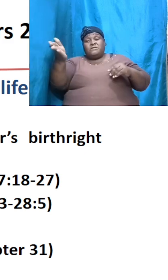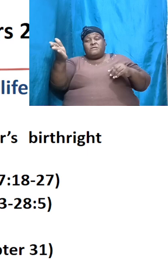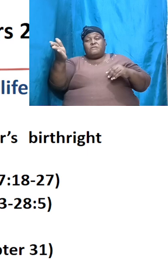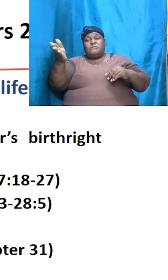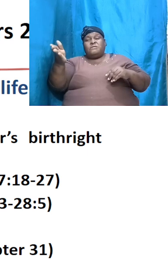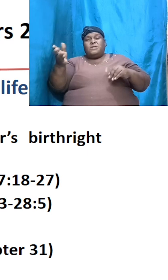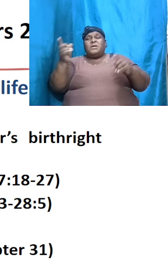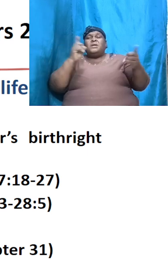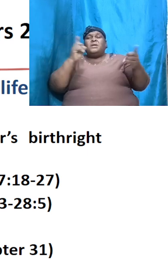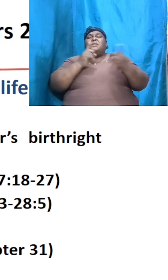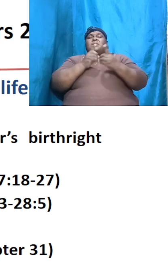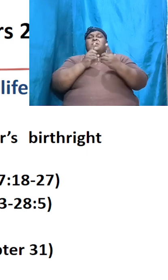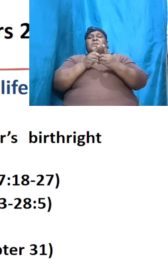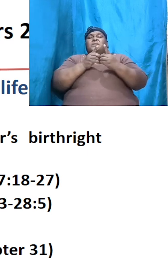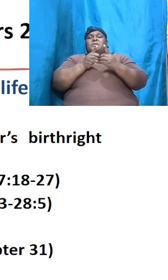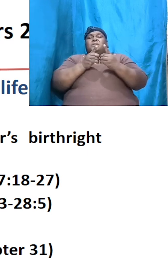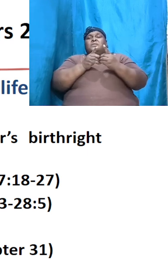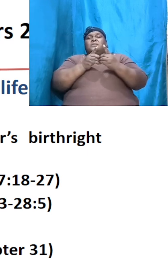he met upon